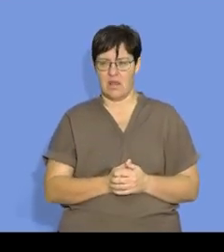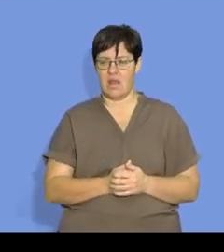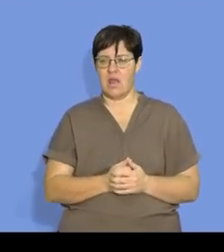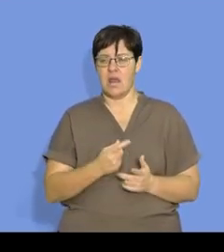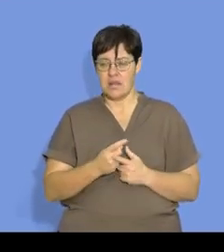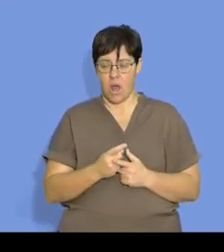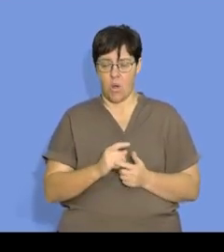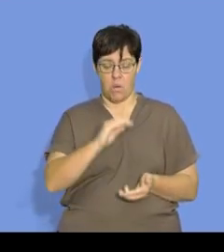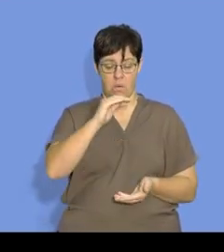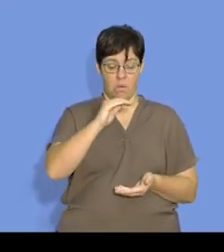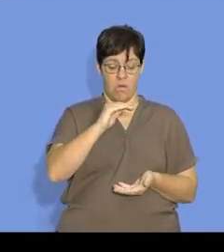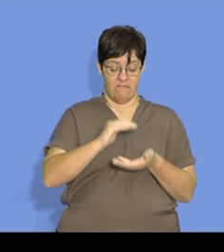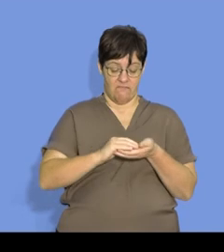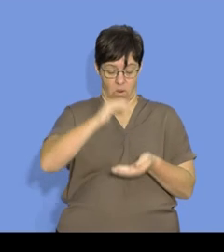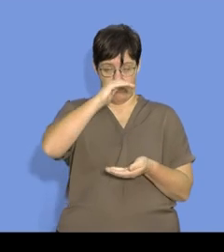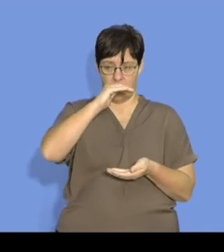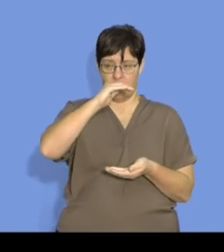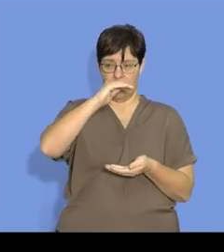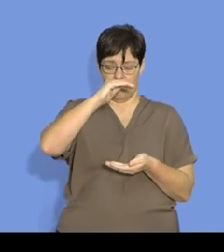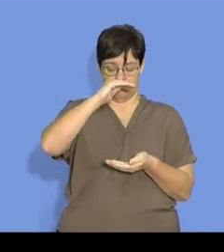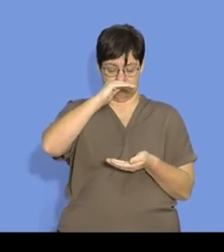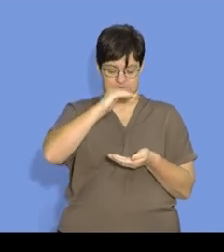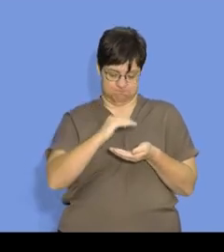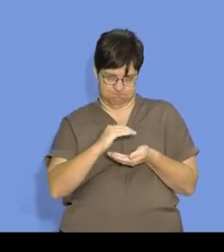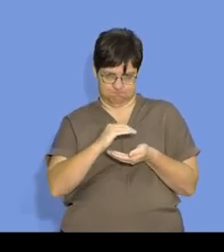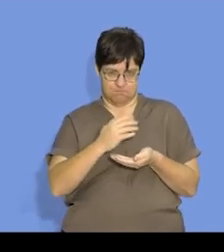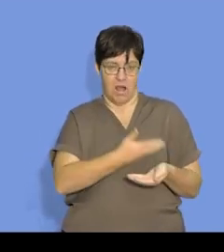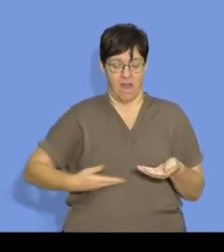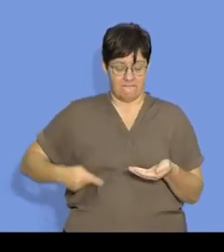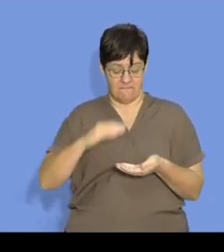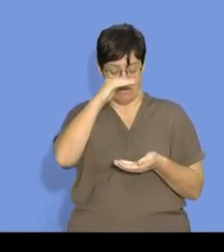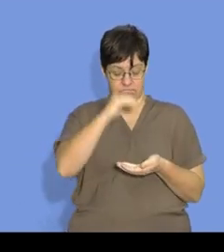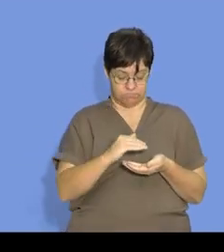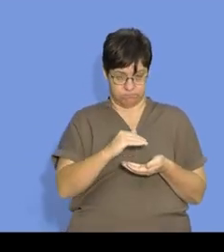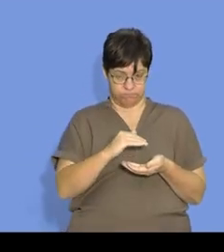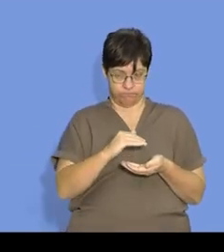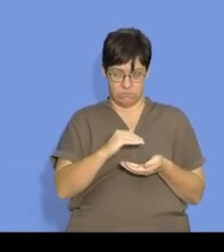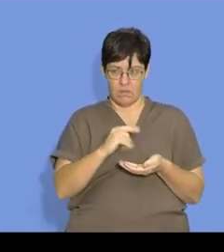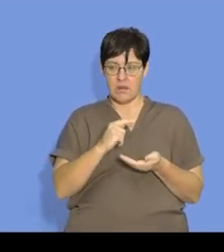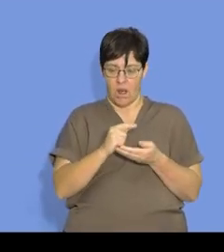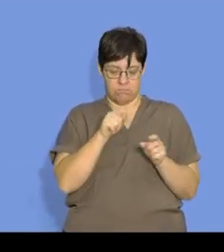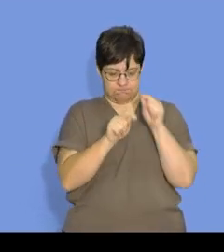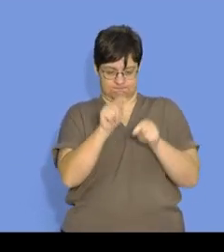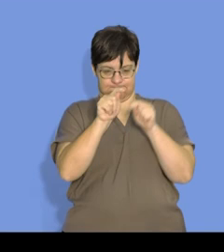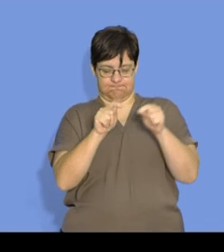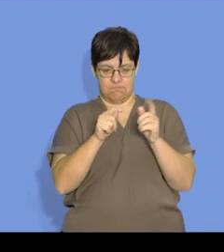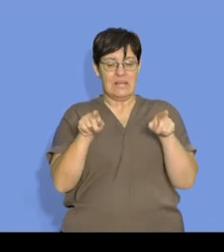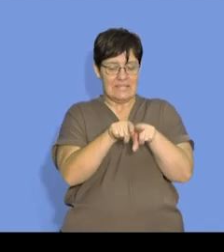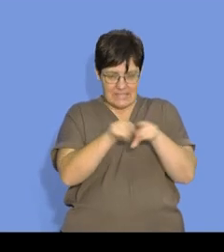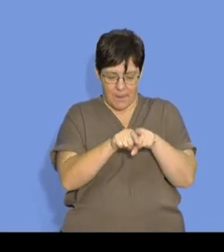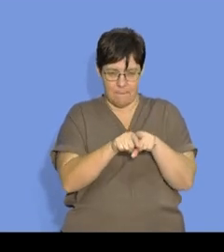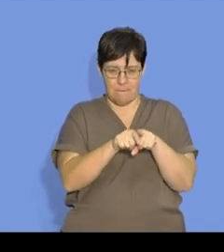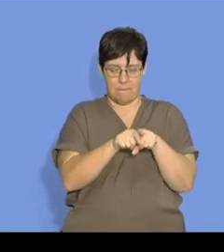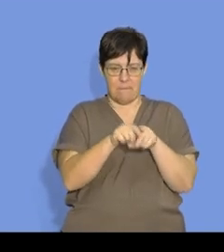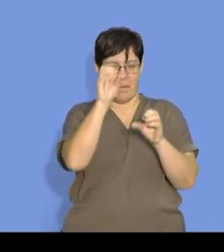in, and I decrease my volume, let's say to half of the previous size, and I still